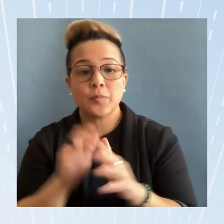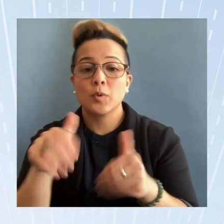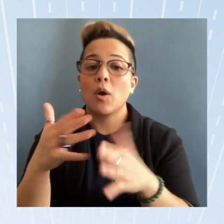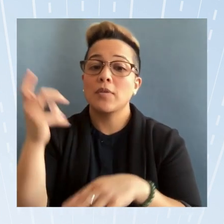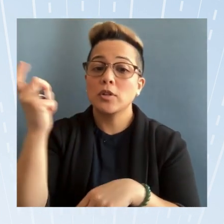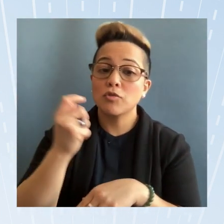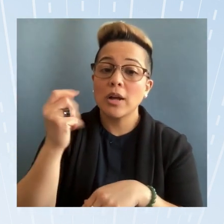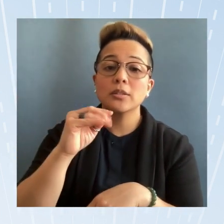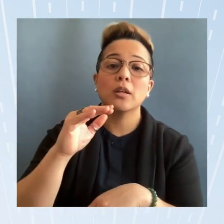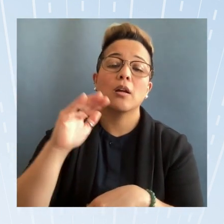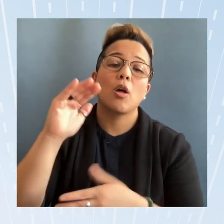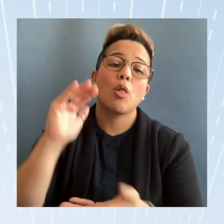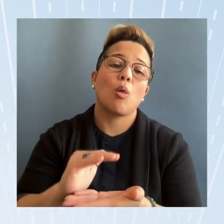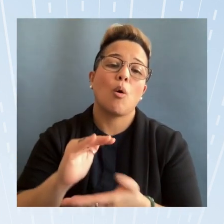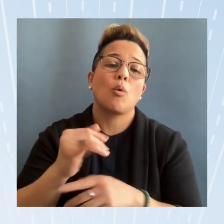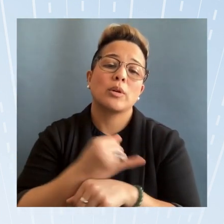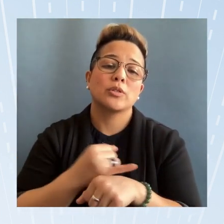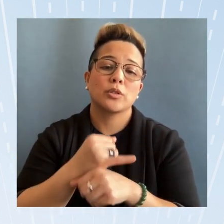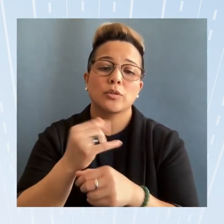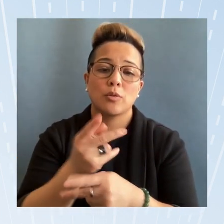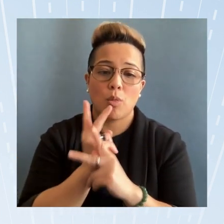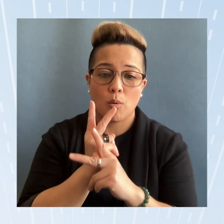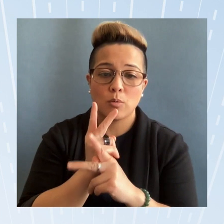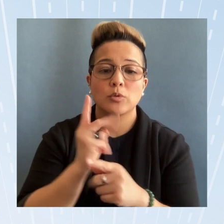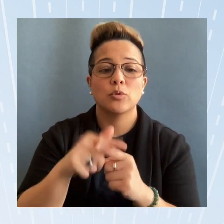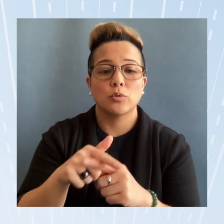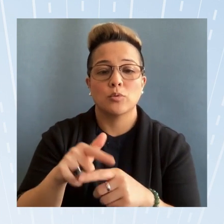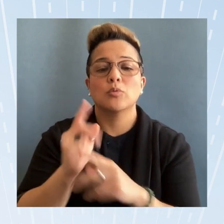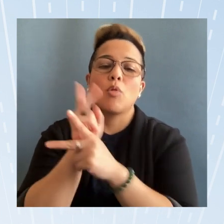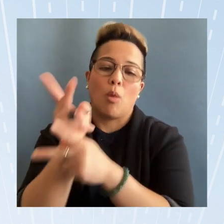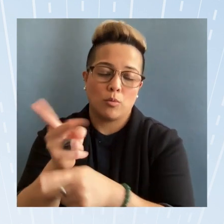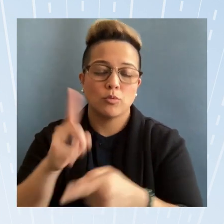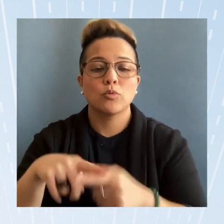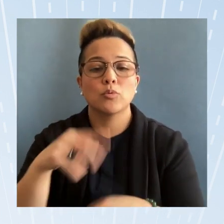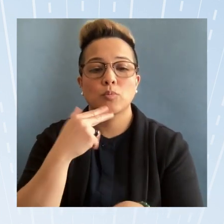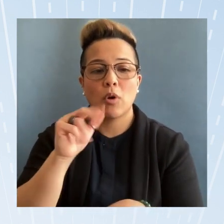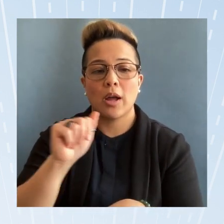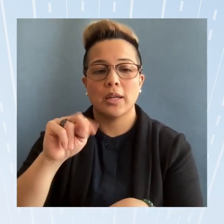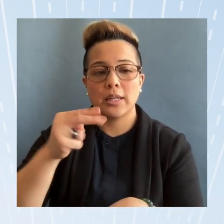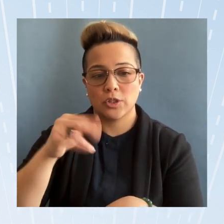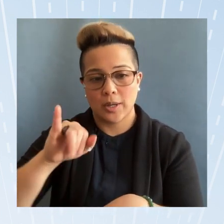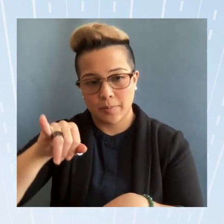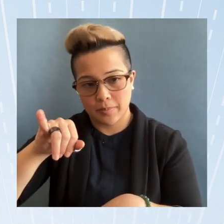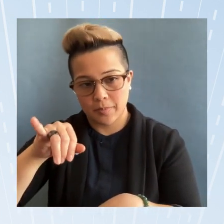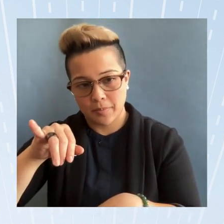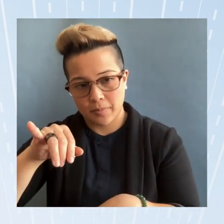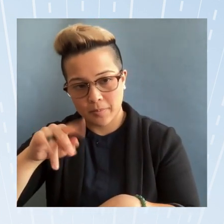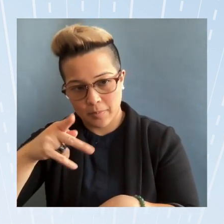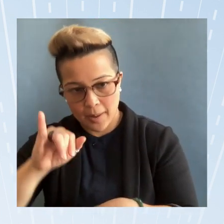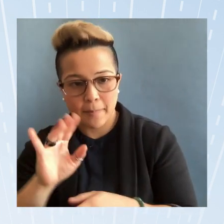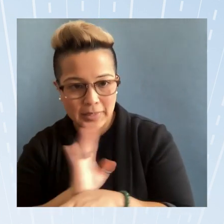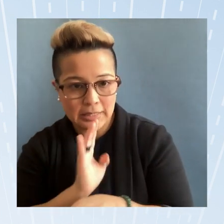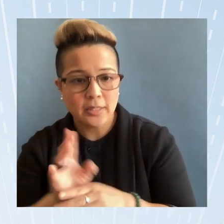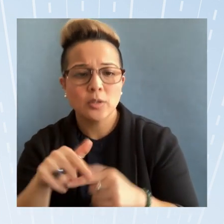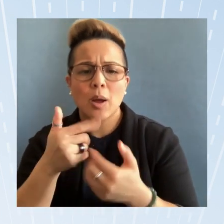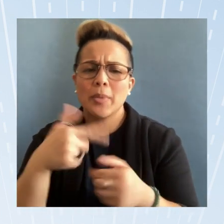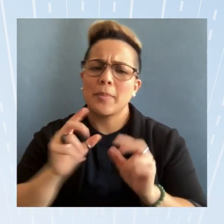and low interest loans to small a and hpi owned businesses to help them invest in the infrastructure and